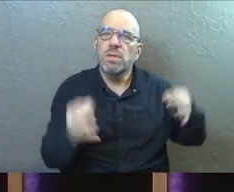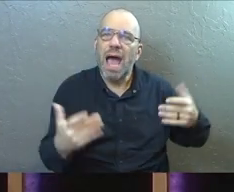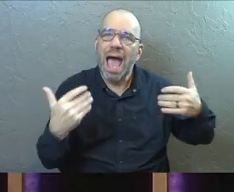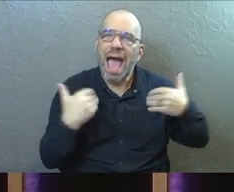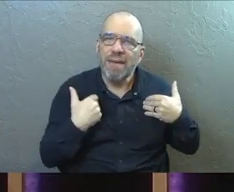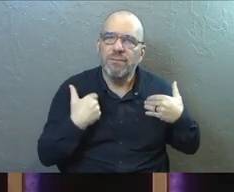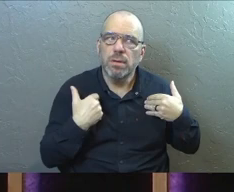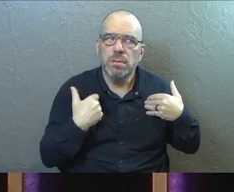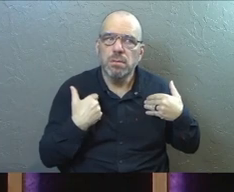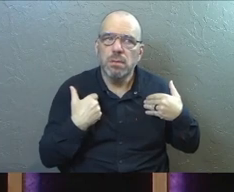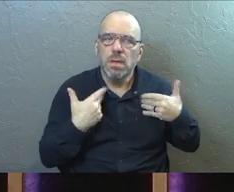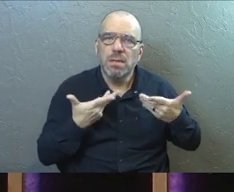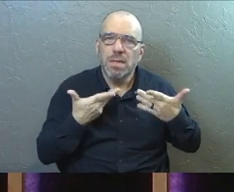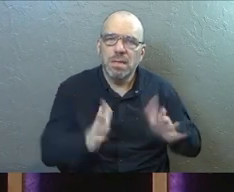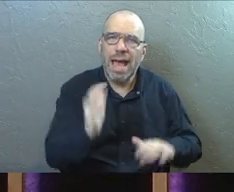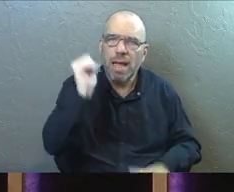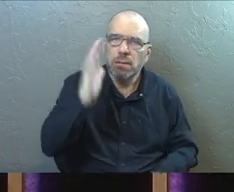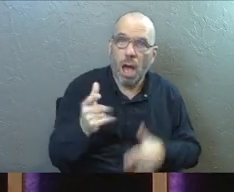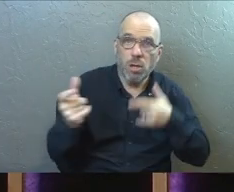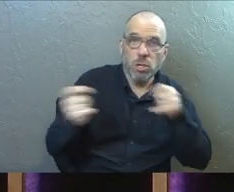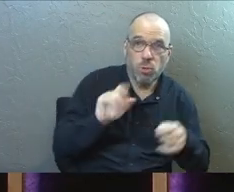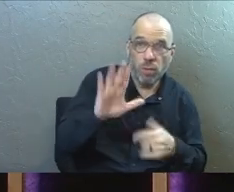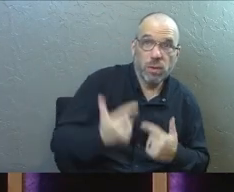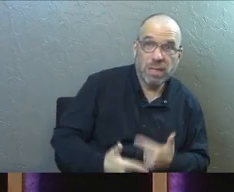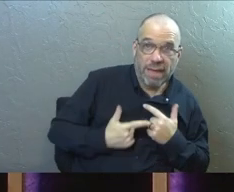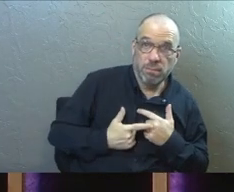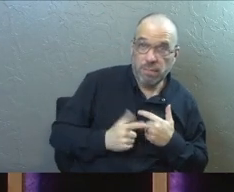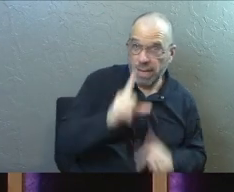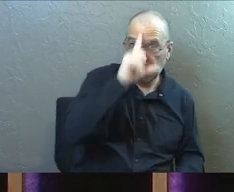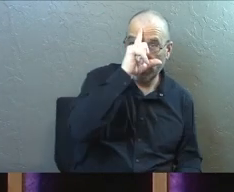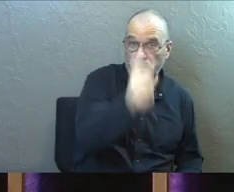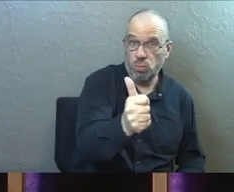whether or not to let God be in control of your life.